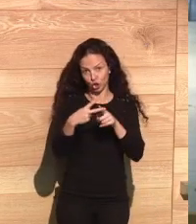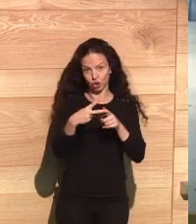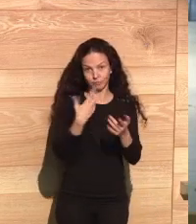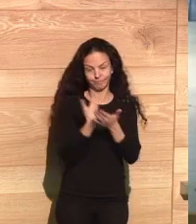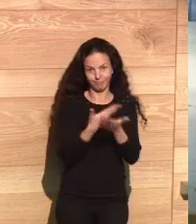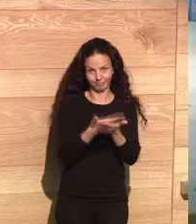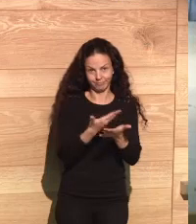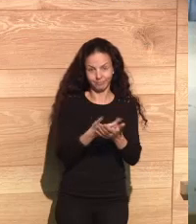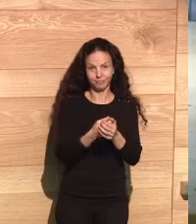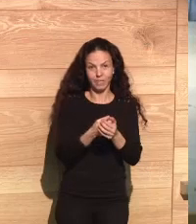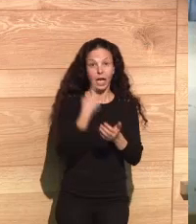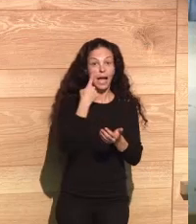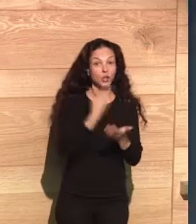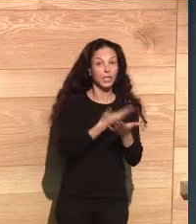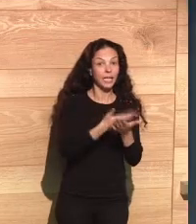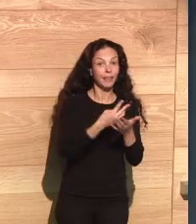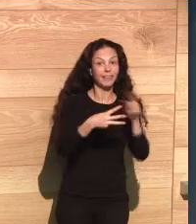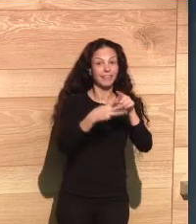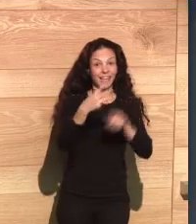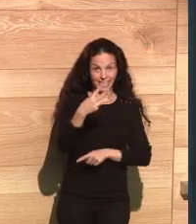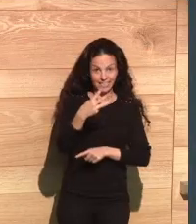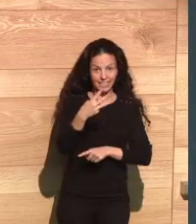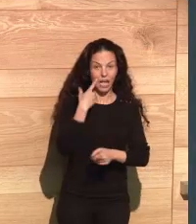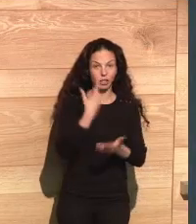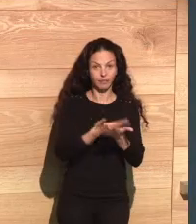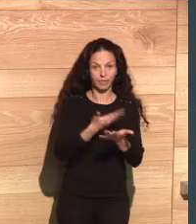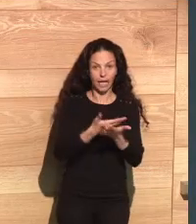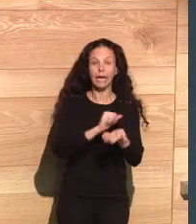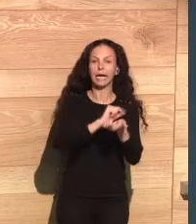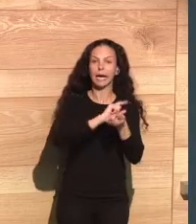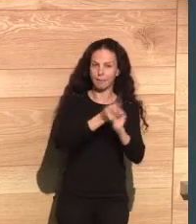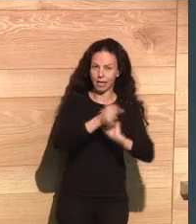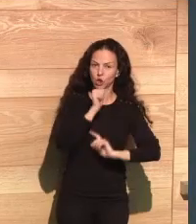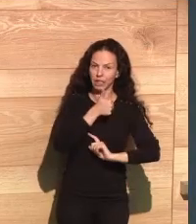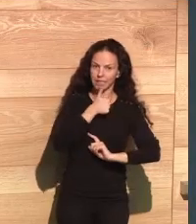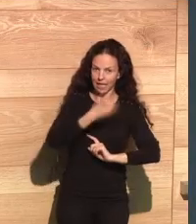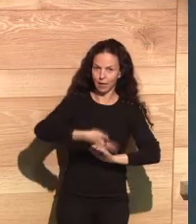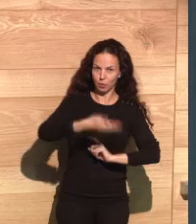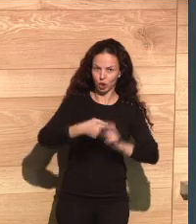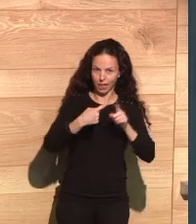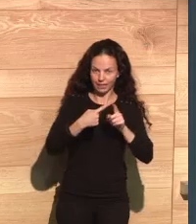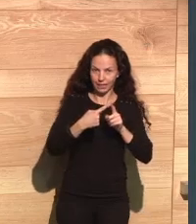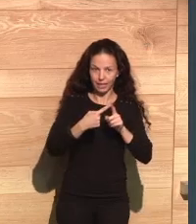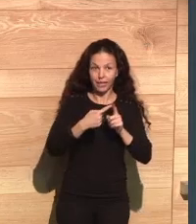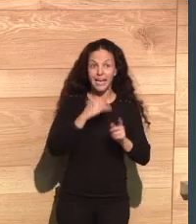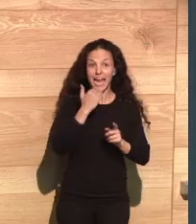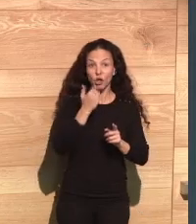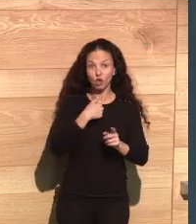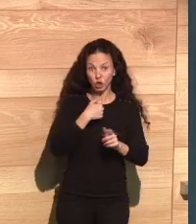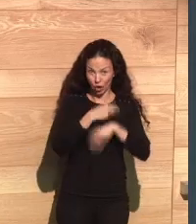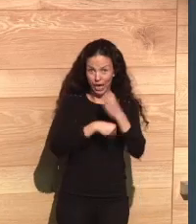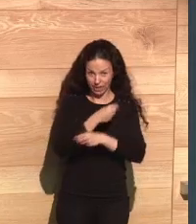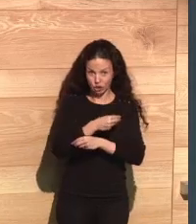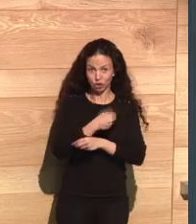right answer. Changing your passwords, of course, that's important. One thing I've done personally is move to Europe.